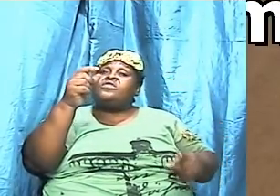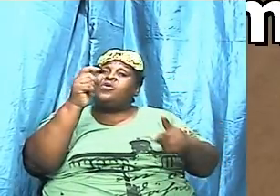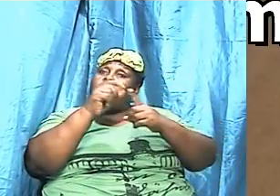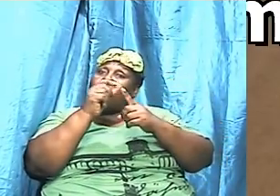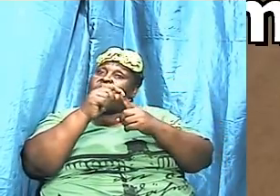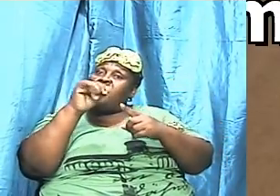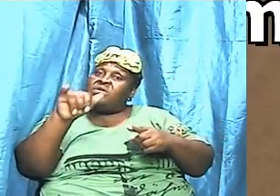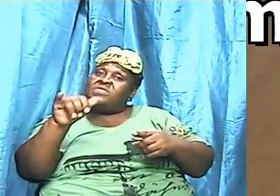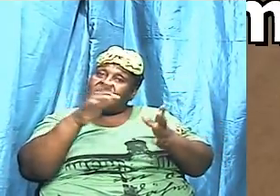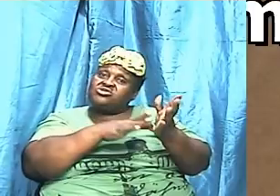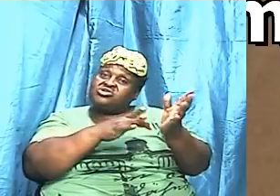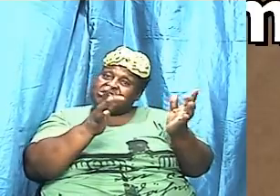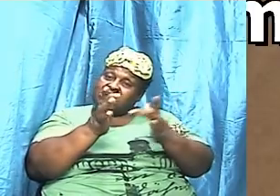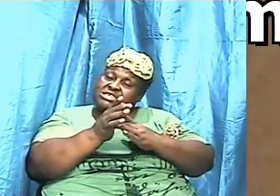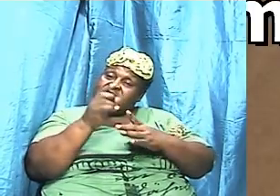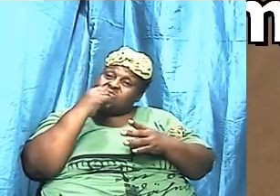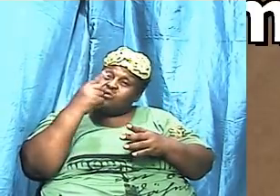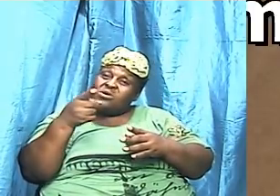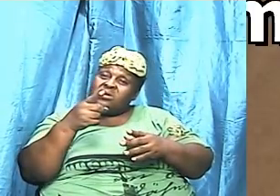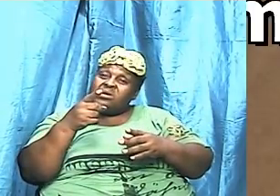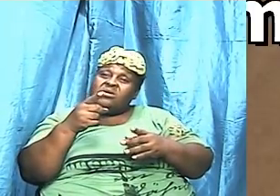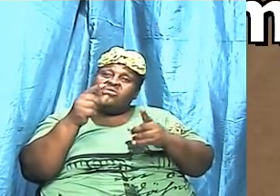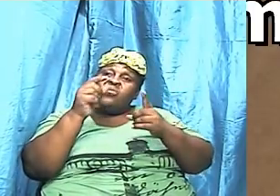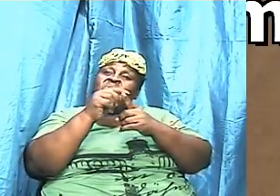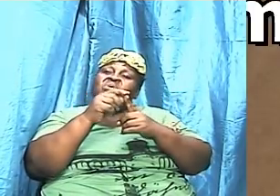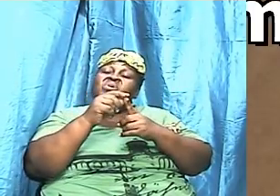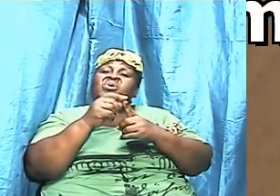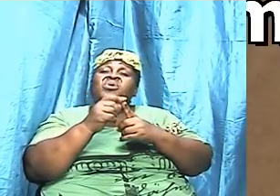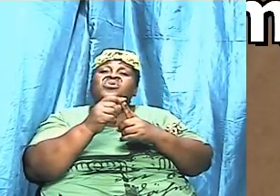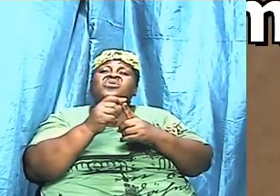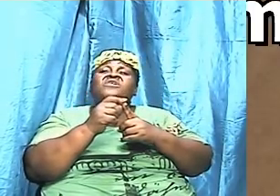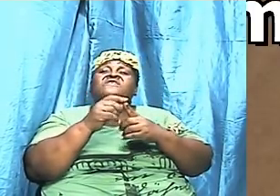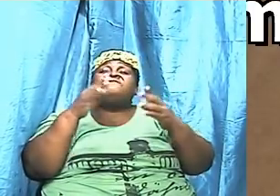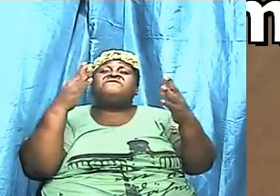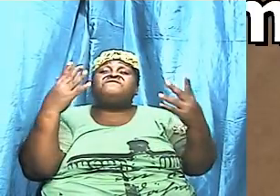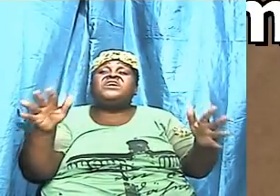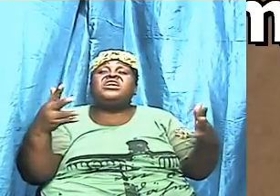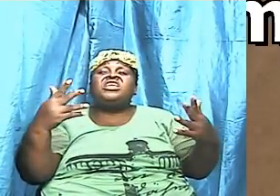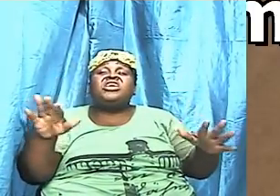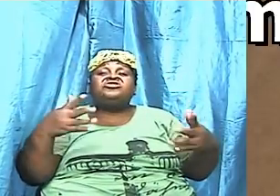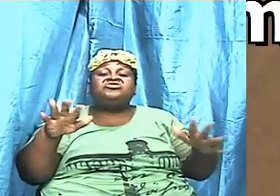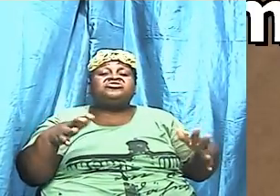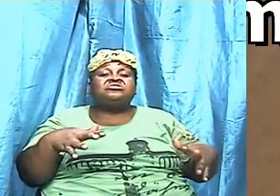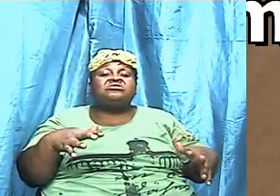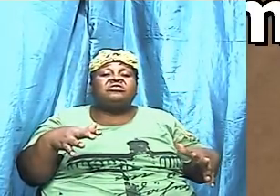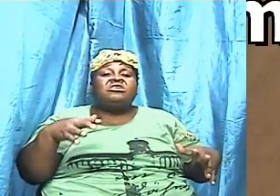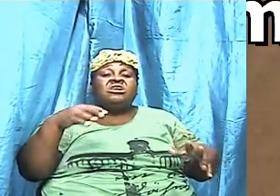was a word that was already most folks don't even know when Jesus said it is written